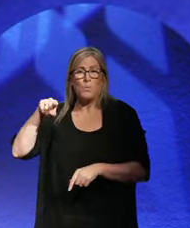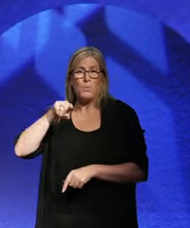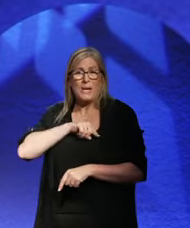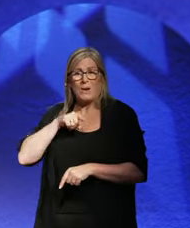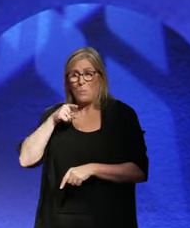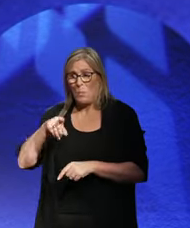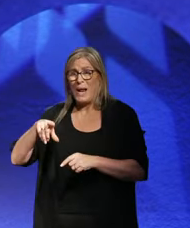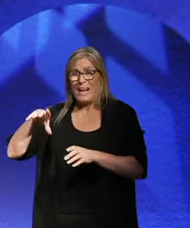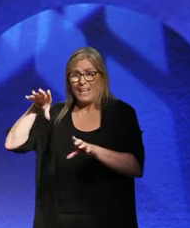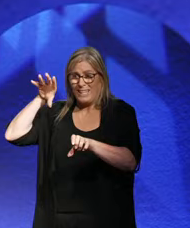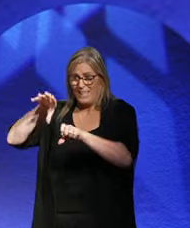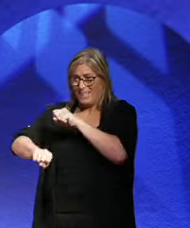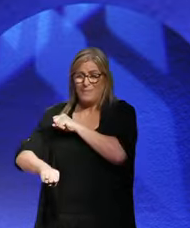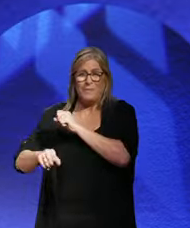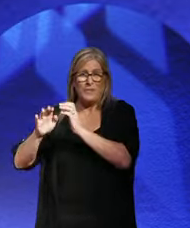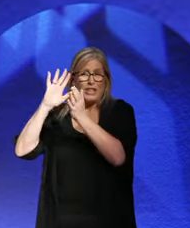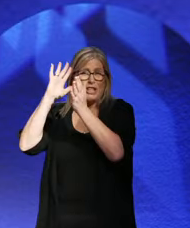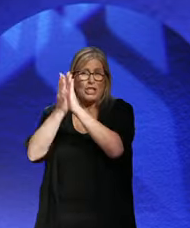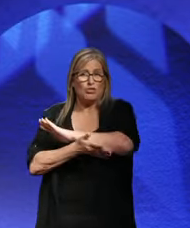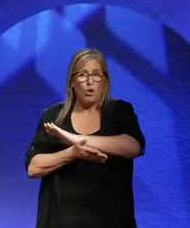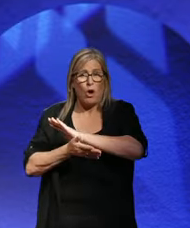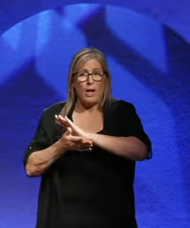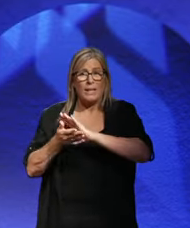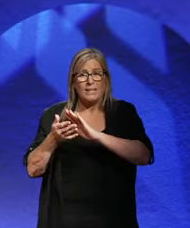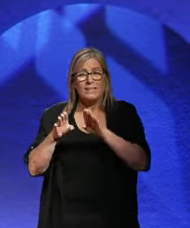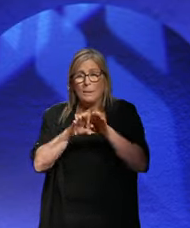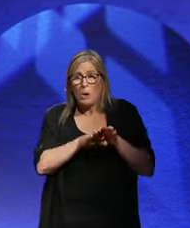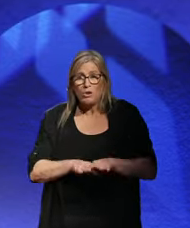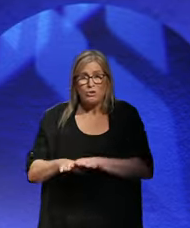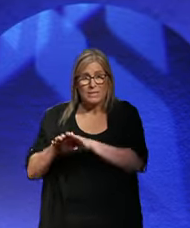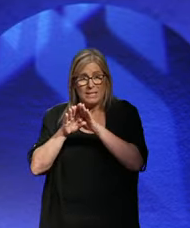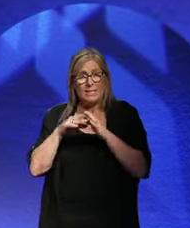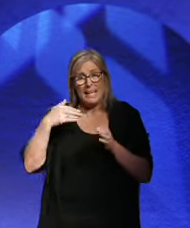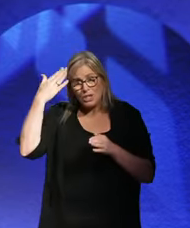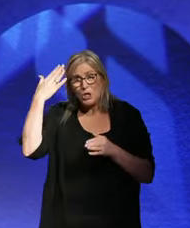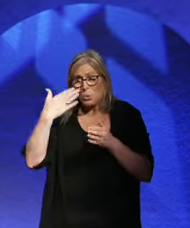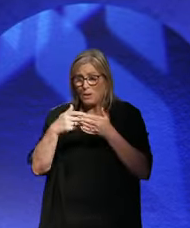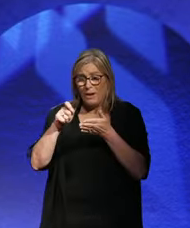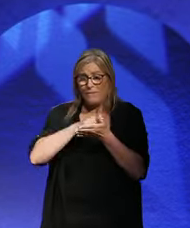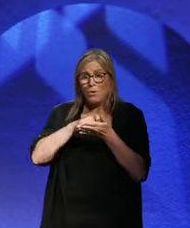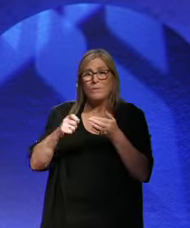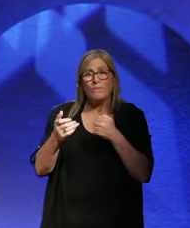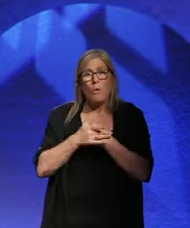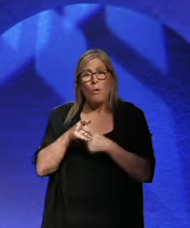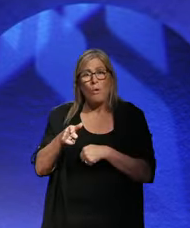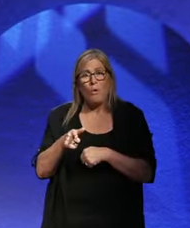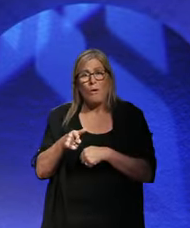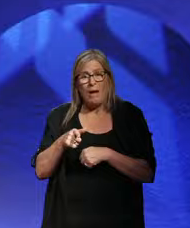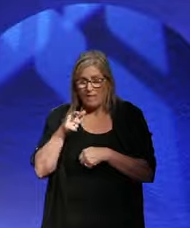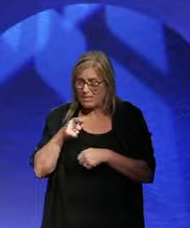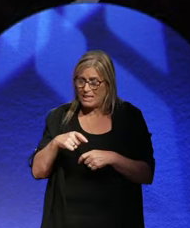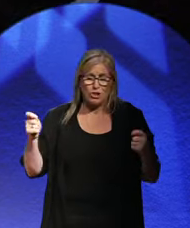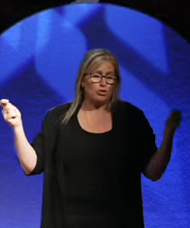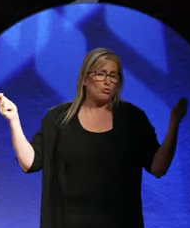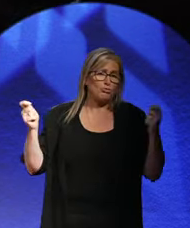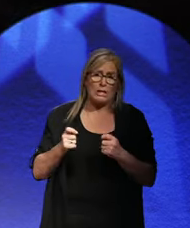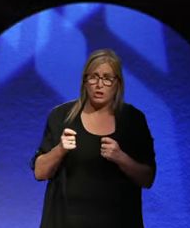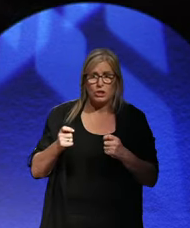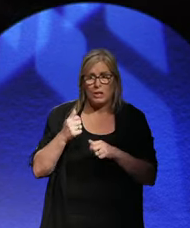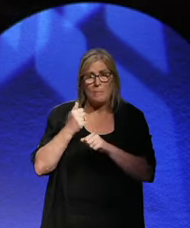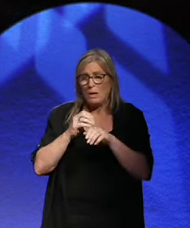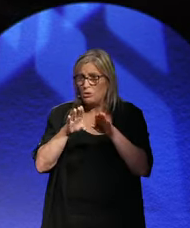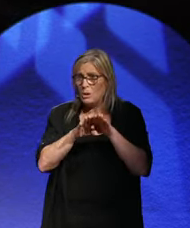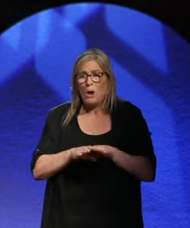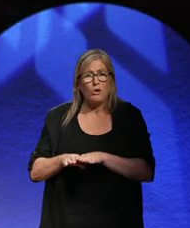democracy. They knew what they were voting for and they went along with it. And that's the tragedy of democracy. How do we